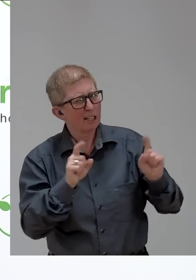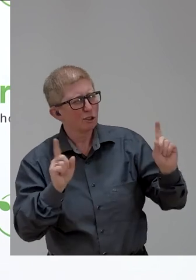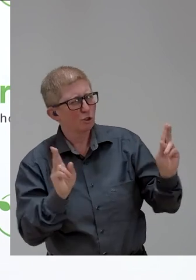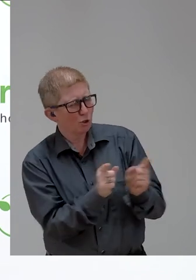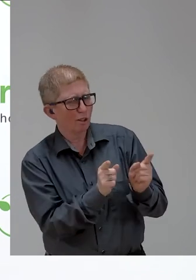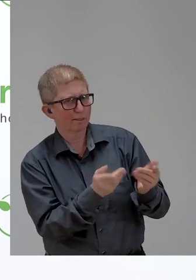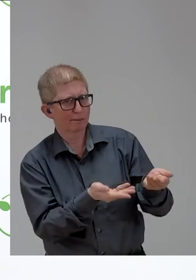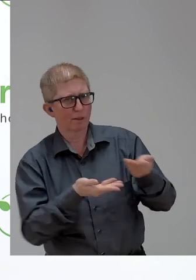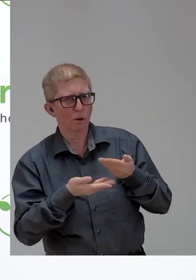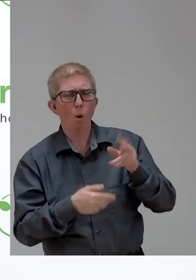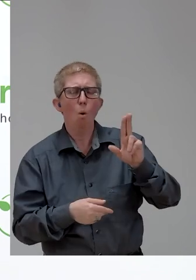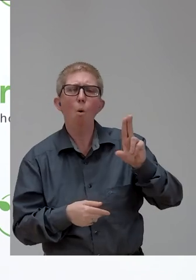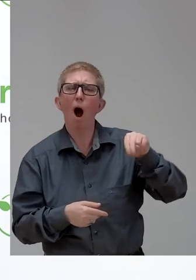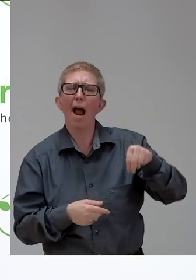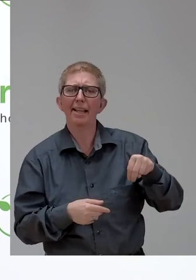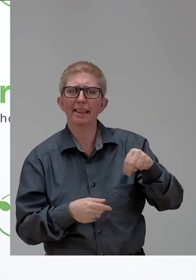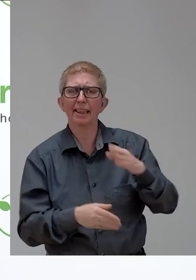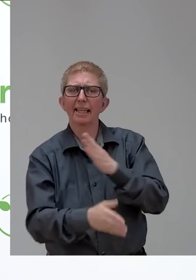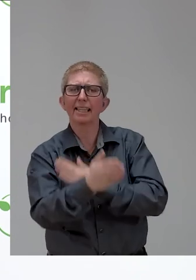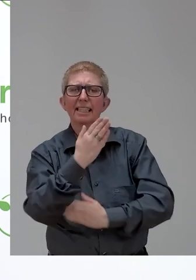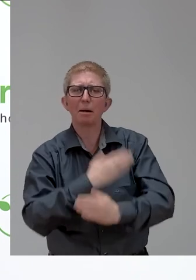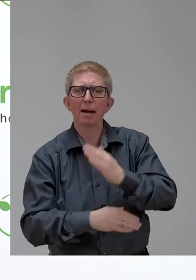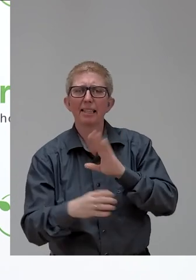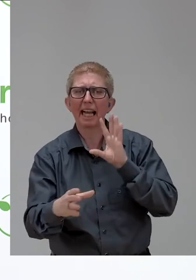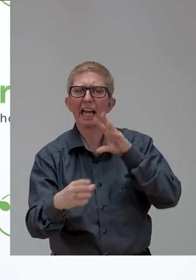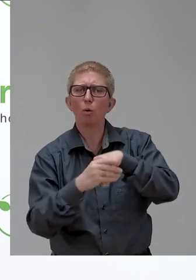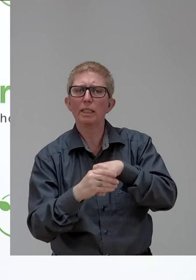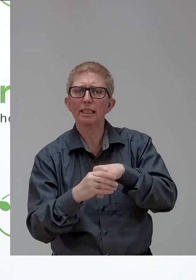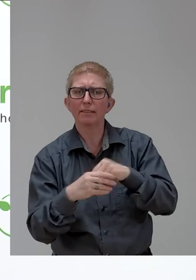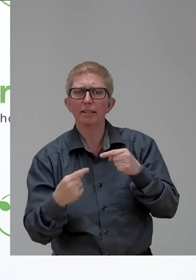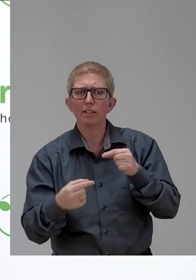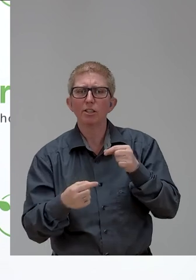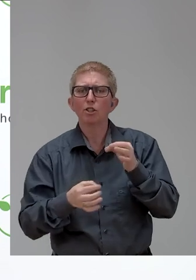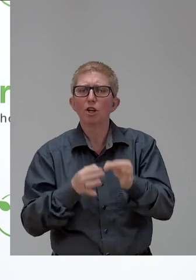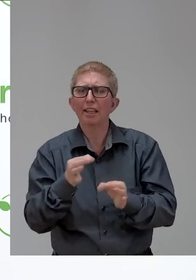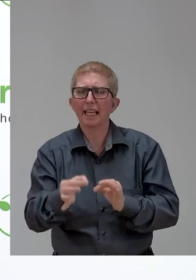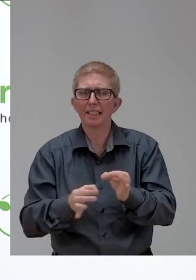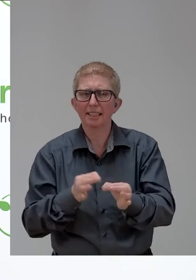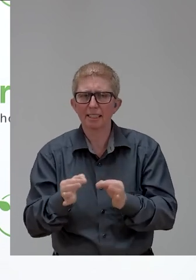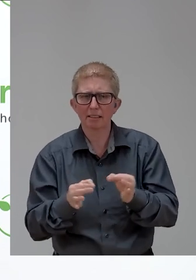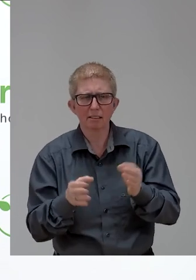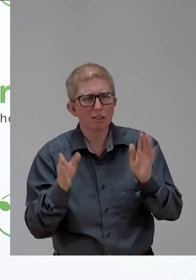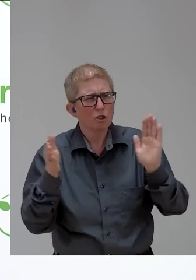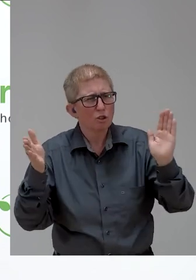the UN disability inclusion strategy? You got some 90 seconds to answer this complex question.